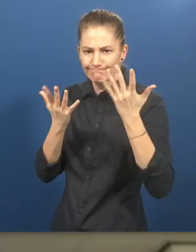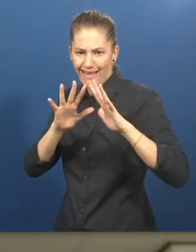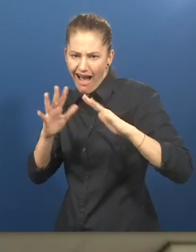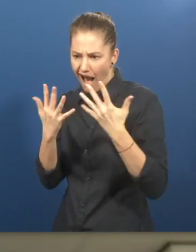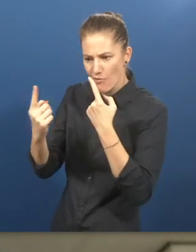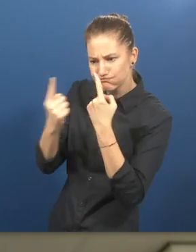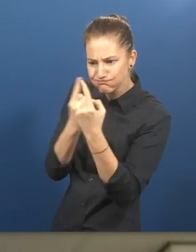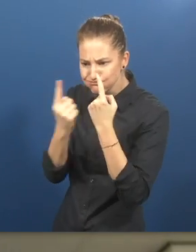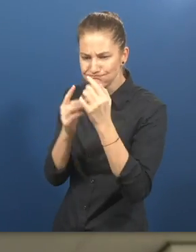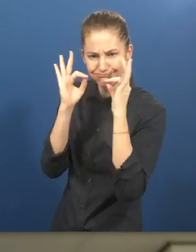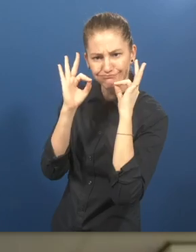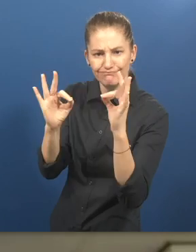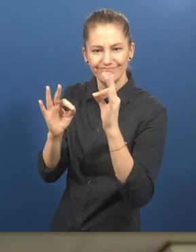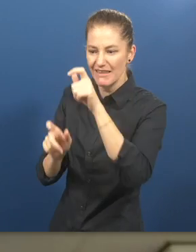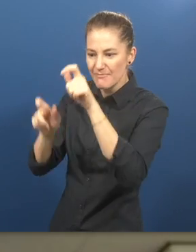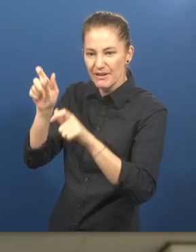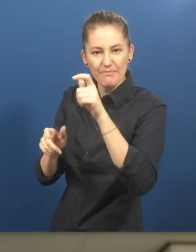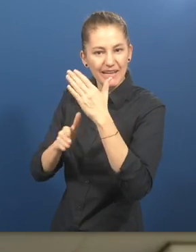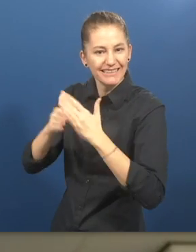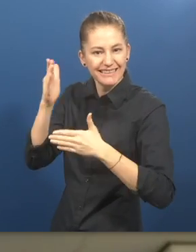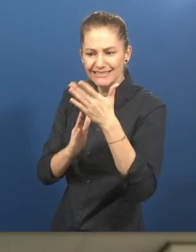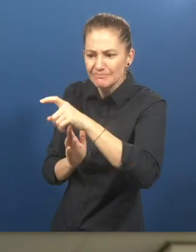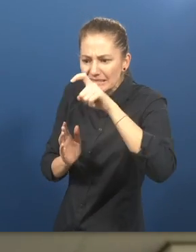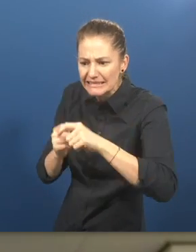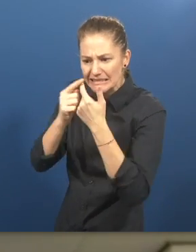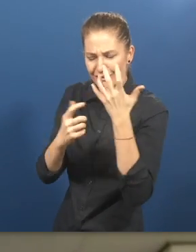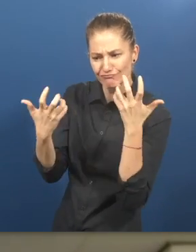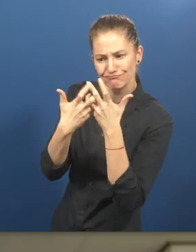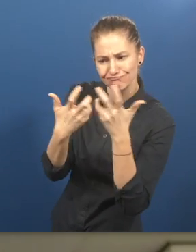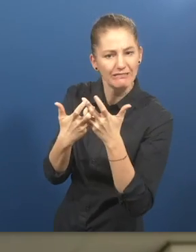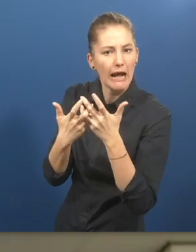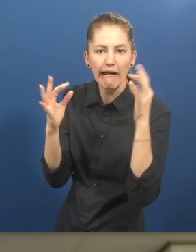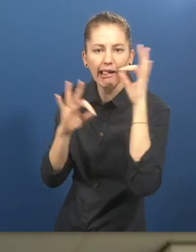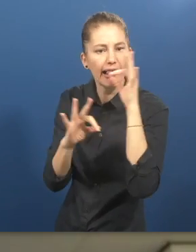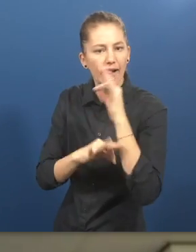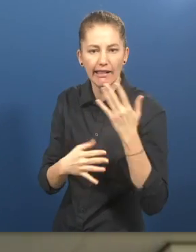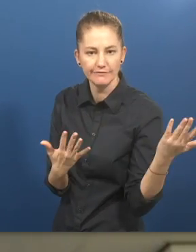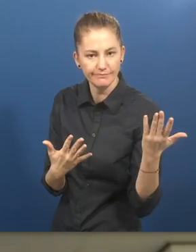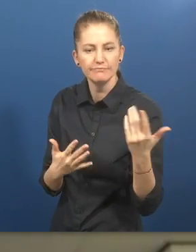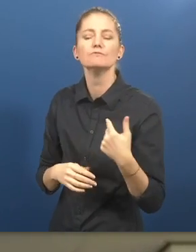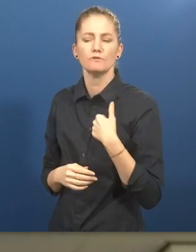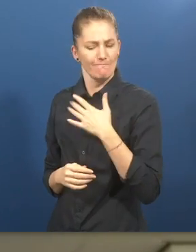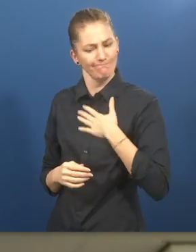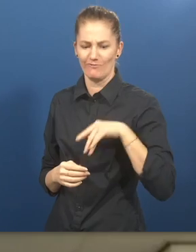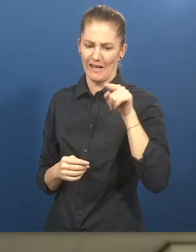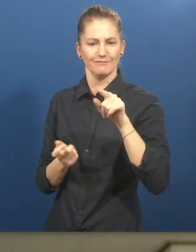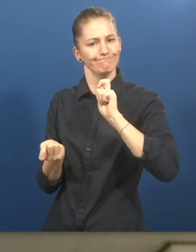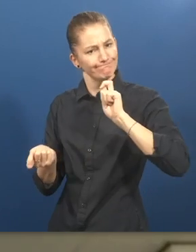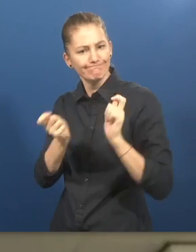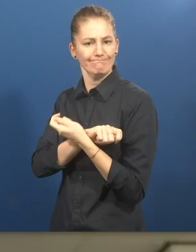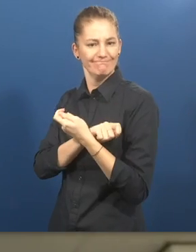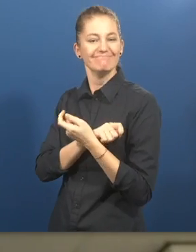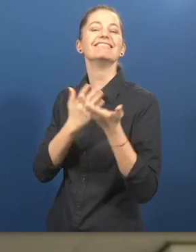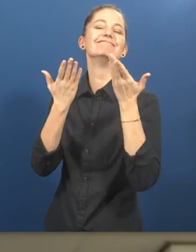respond to the needs of people with disabilities. We wanted to change something and therefore we started